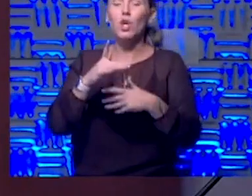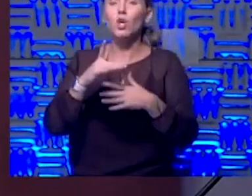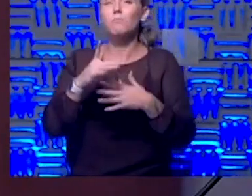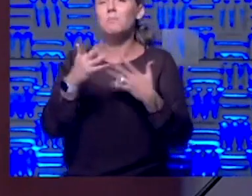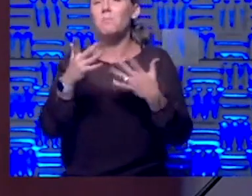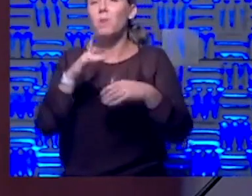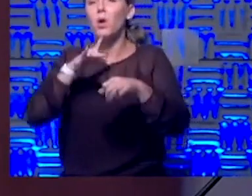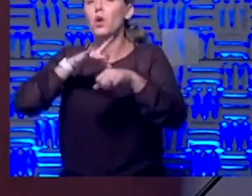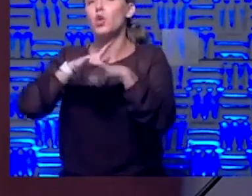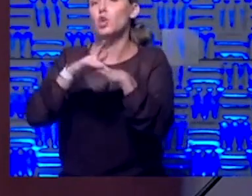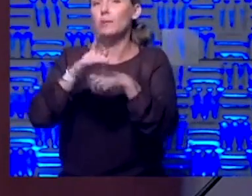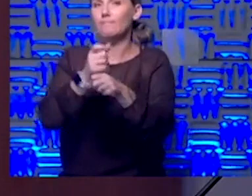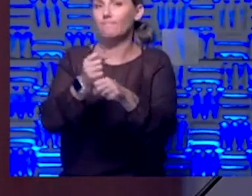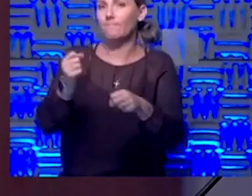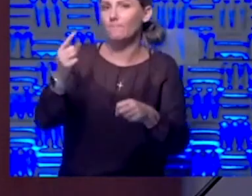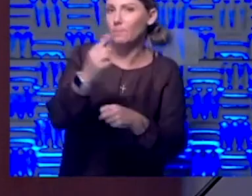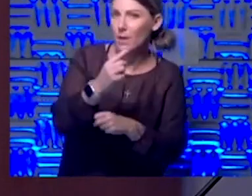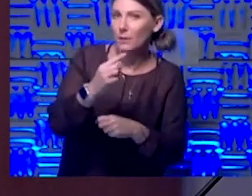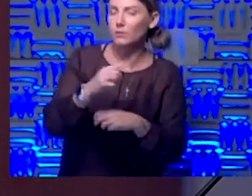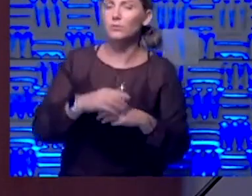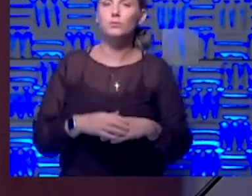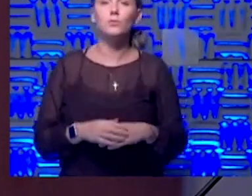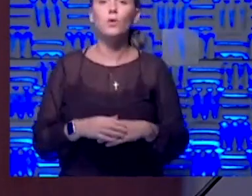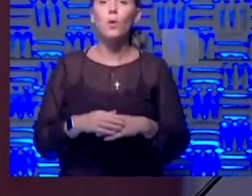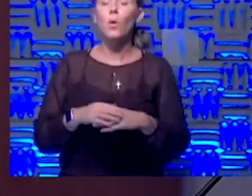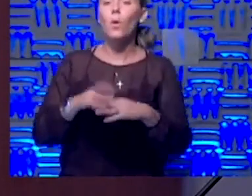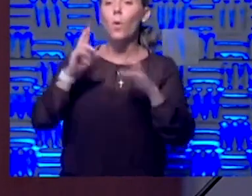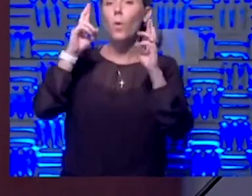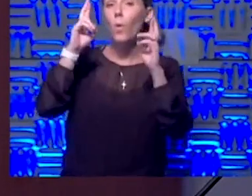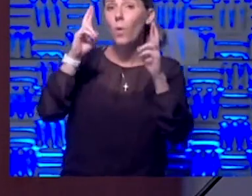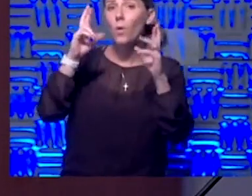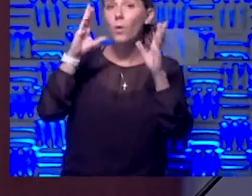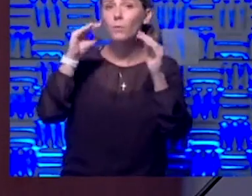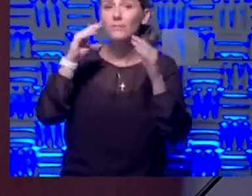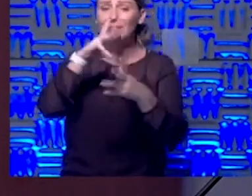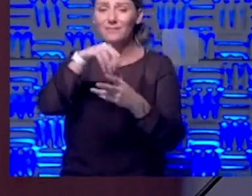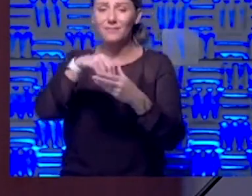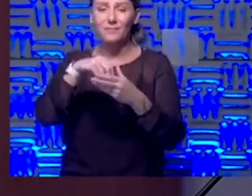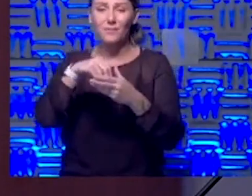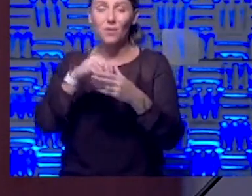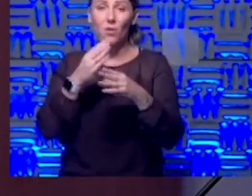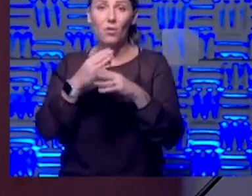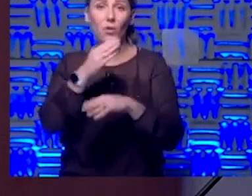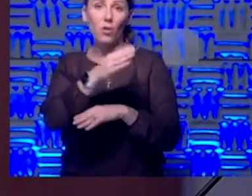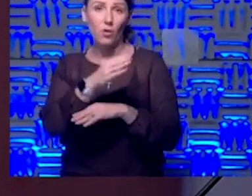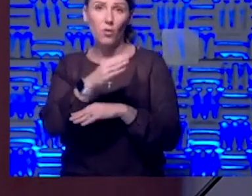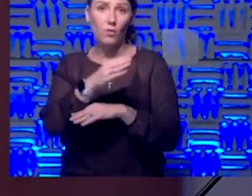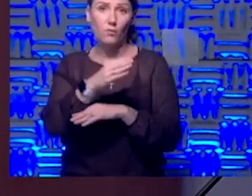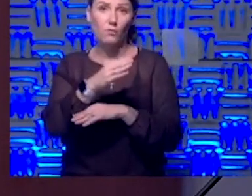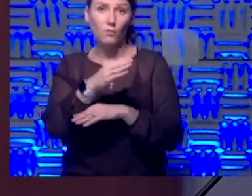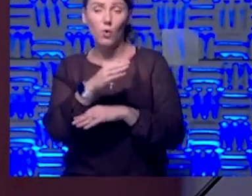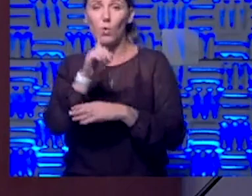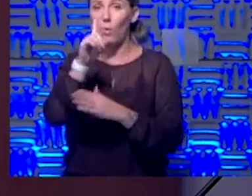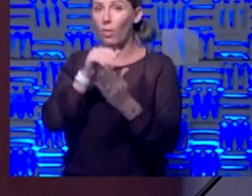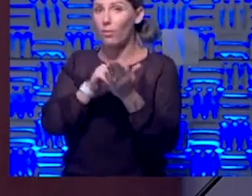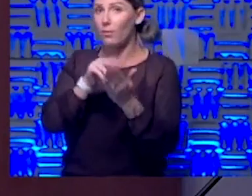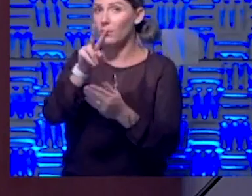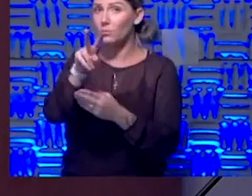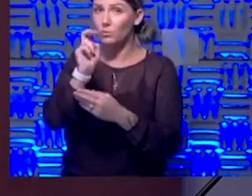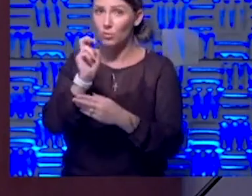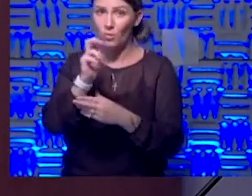year. Um, what we're going to need to do is we're hoping to enroll over 1250 participants here at KU,